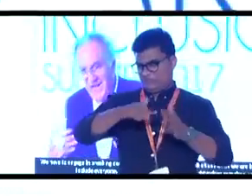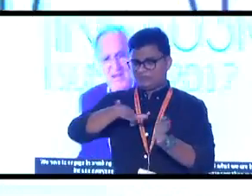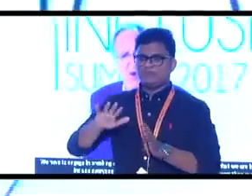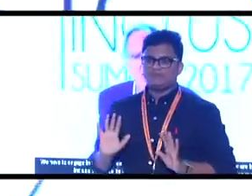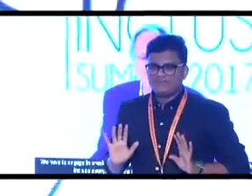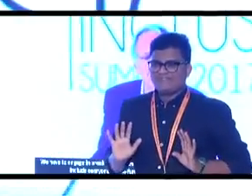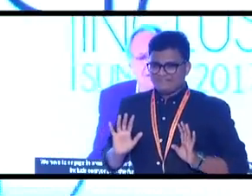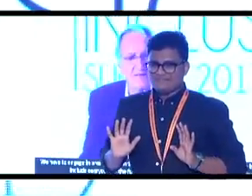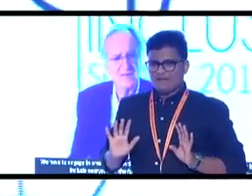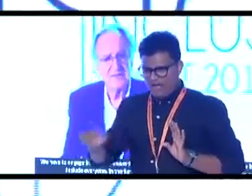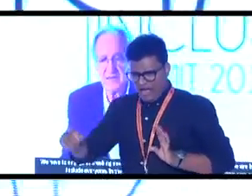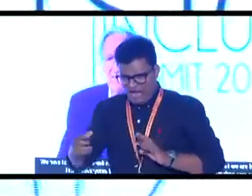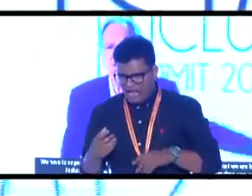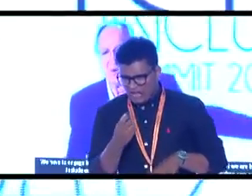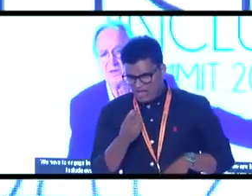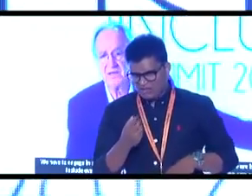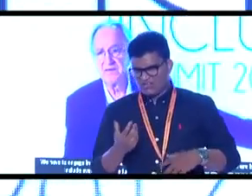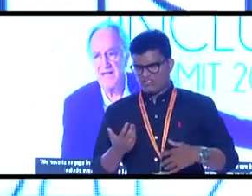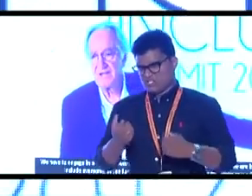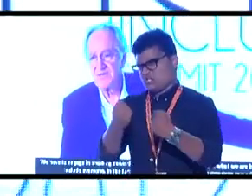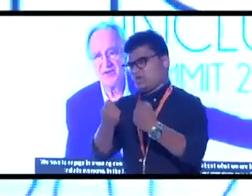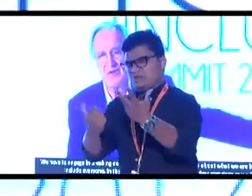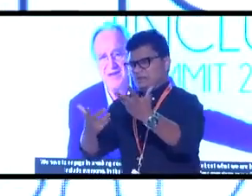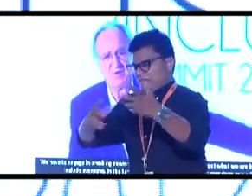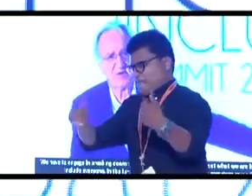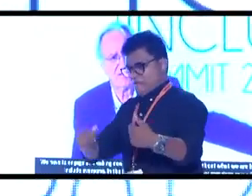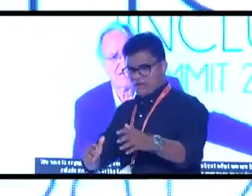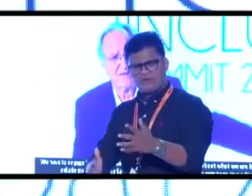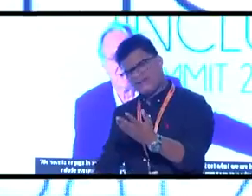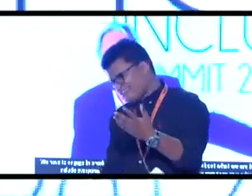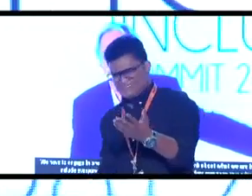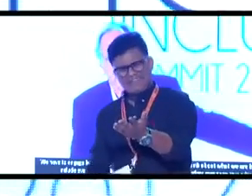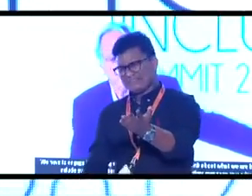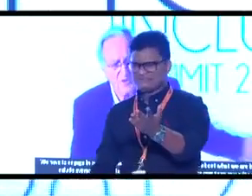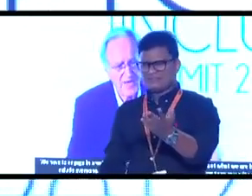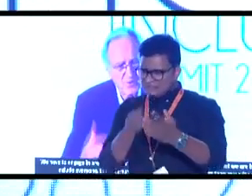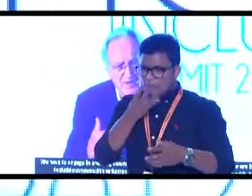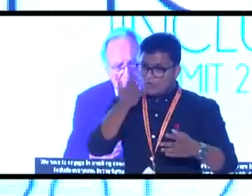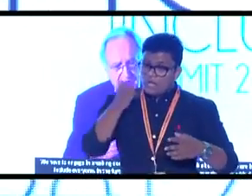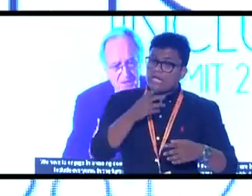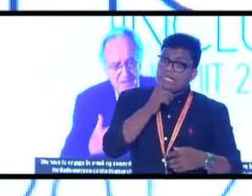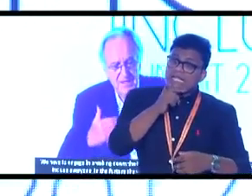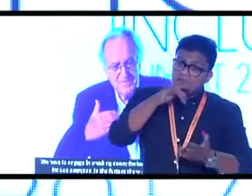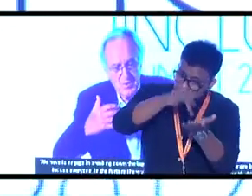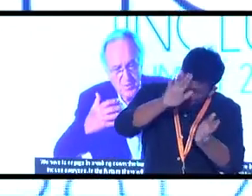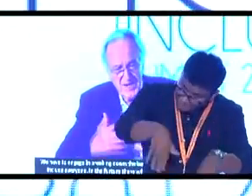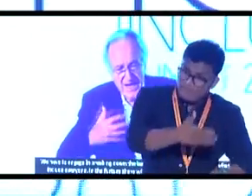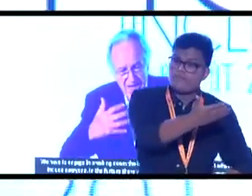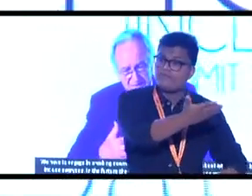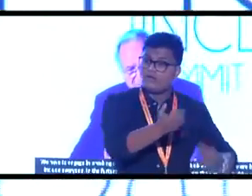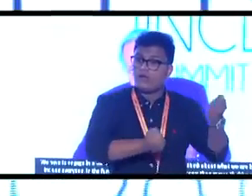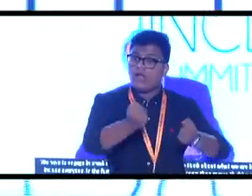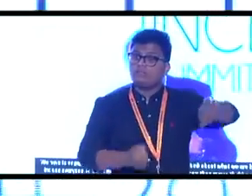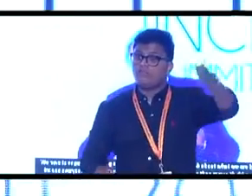It's not that hard. Hell, if they can do it in London cabs, they can do it anywhere. And so that's what I mean about we